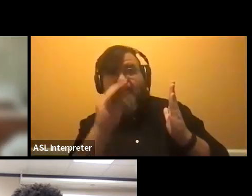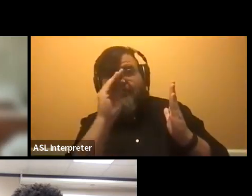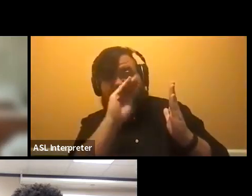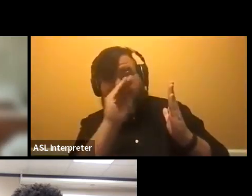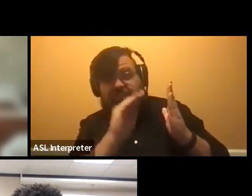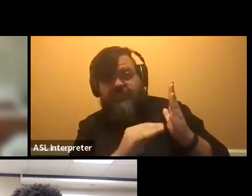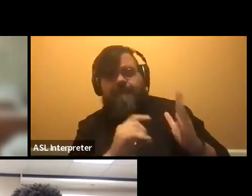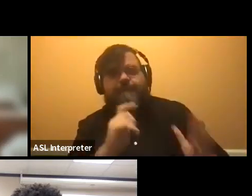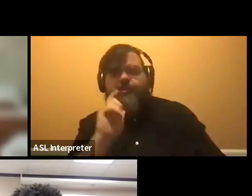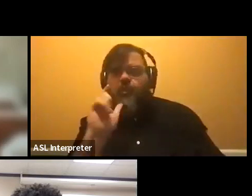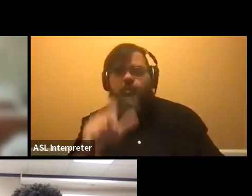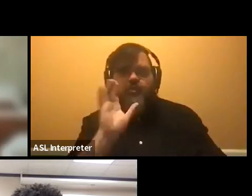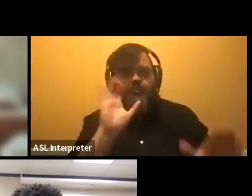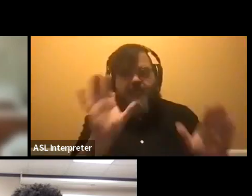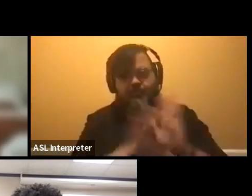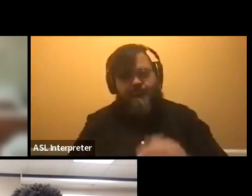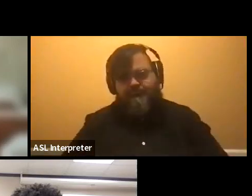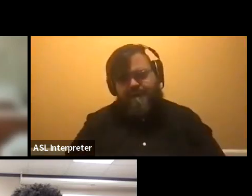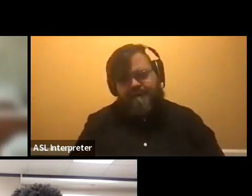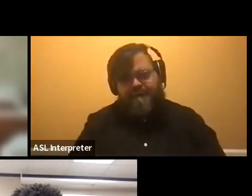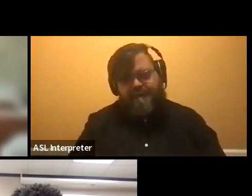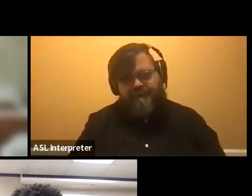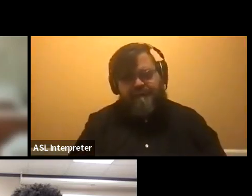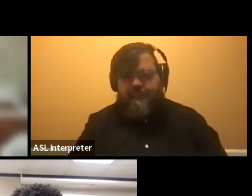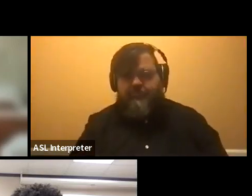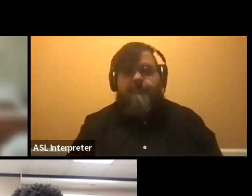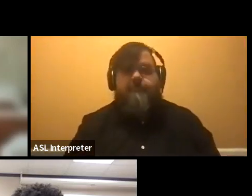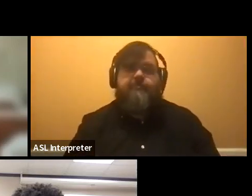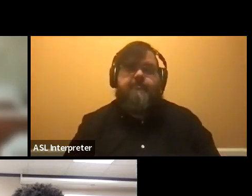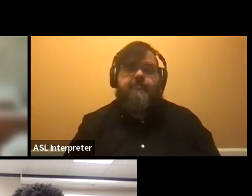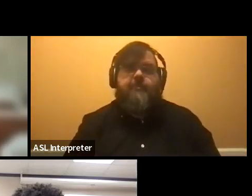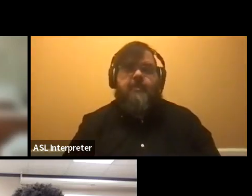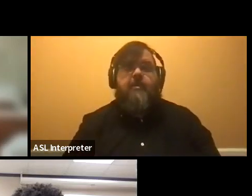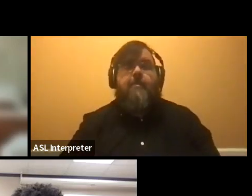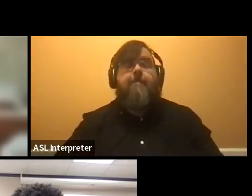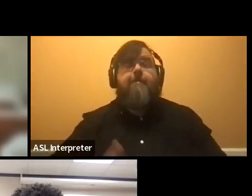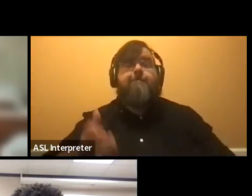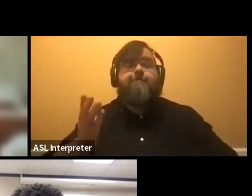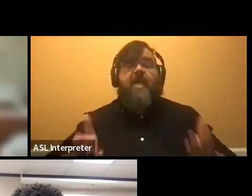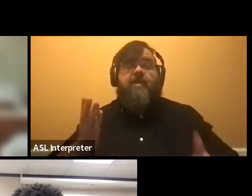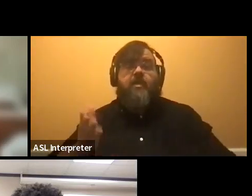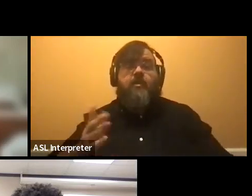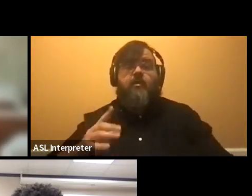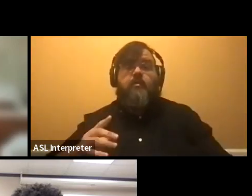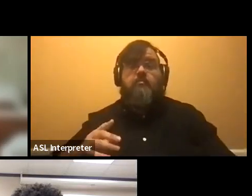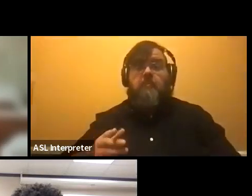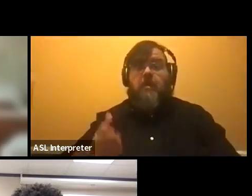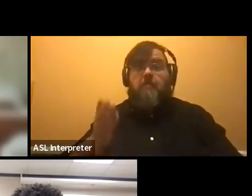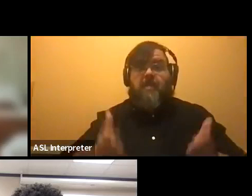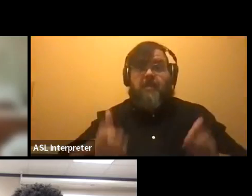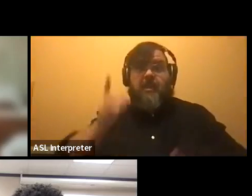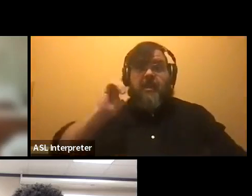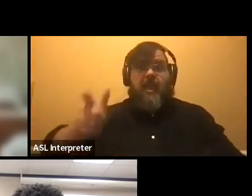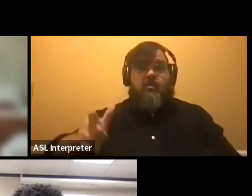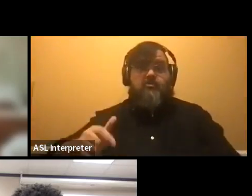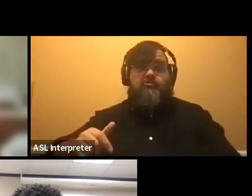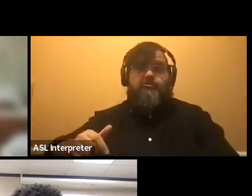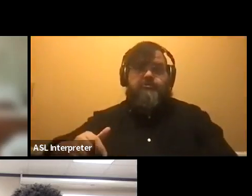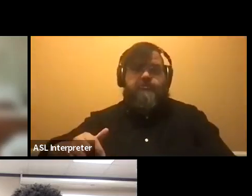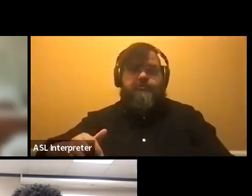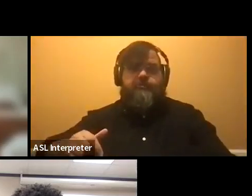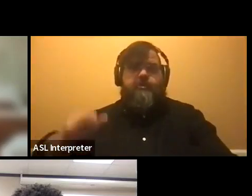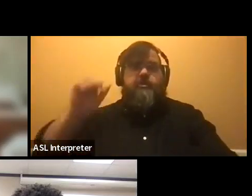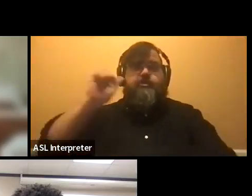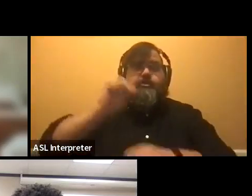not really needed at this, this junction, um, you know, maybe when you're applying for jobs or something, that's a different story, but for, you know, student involvement